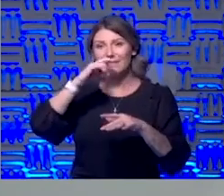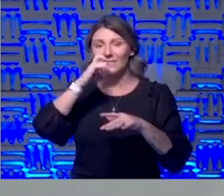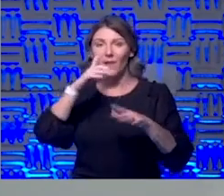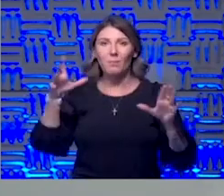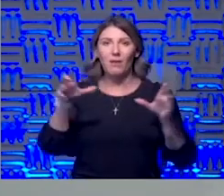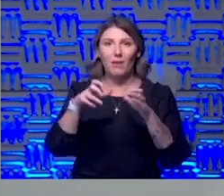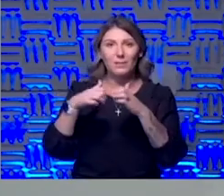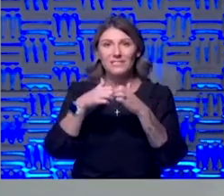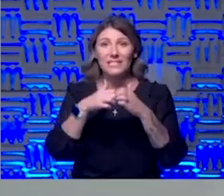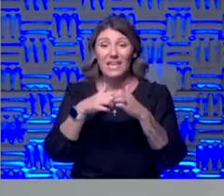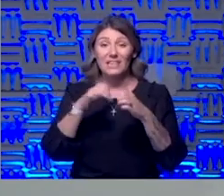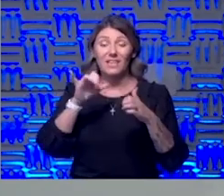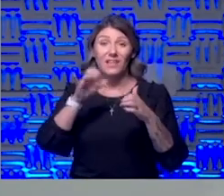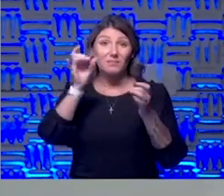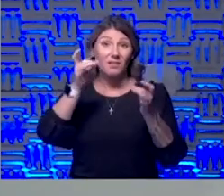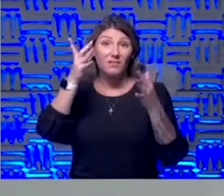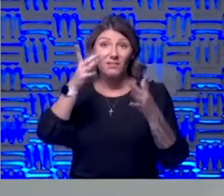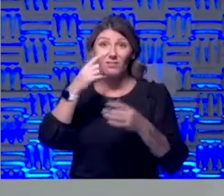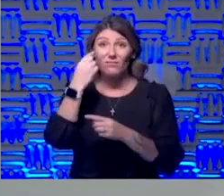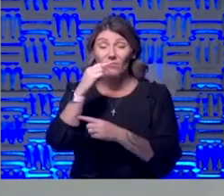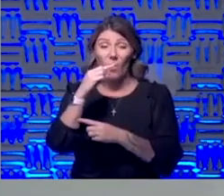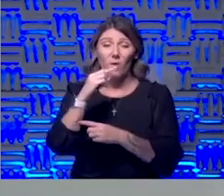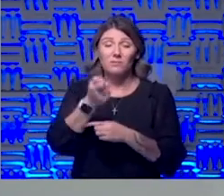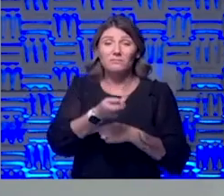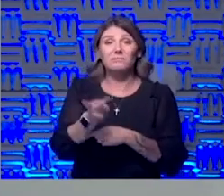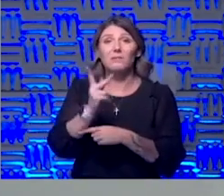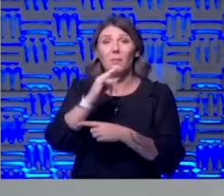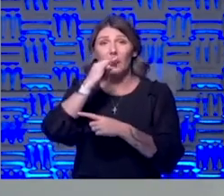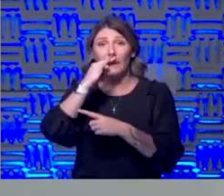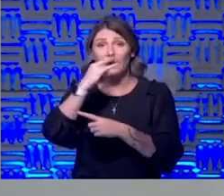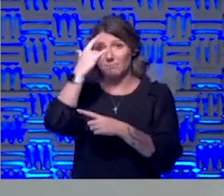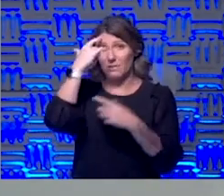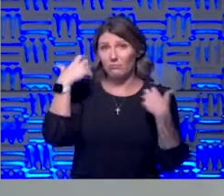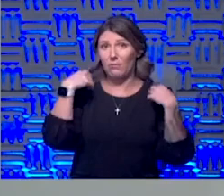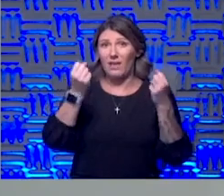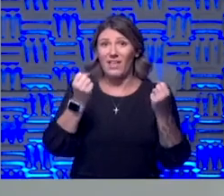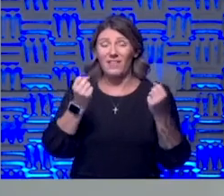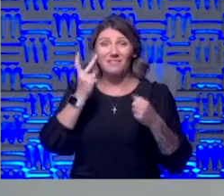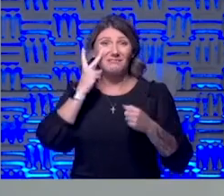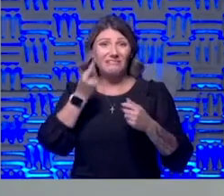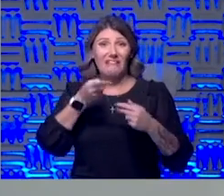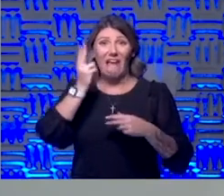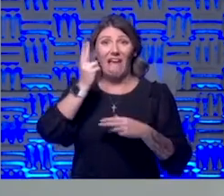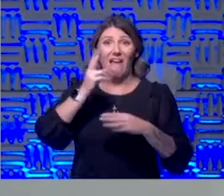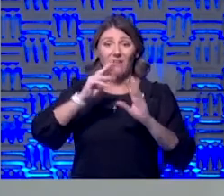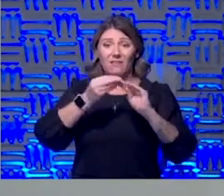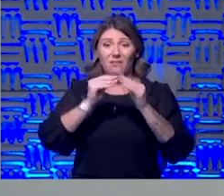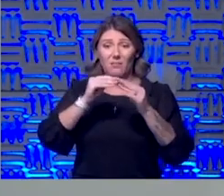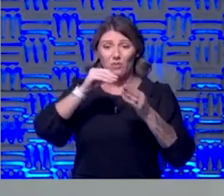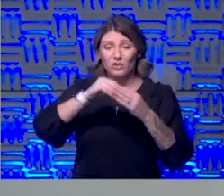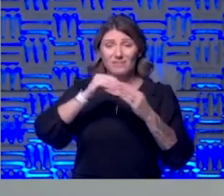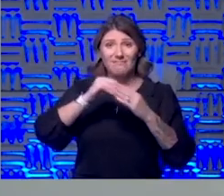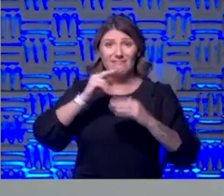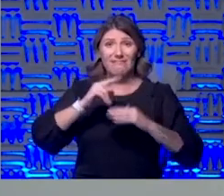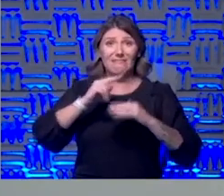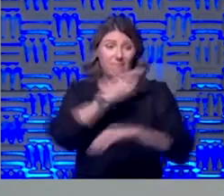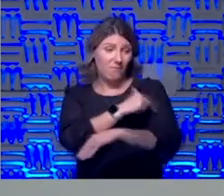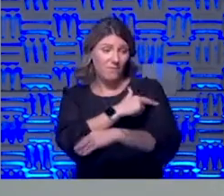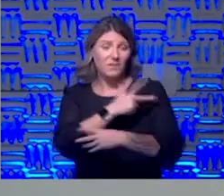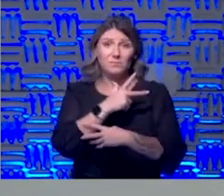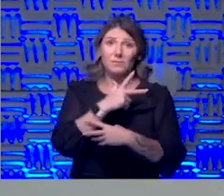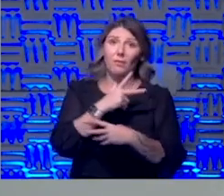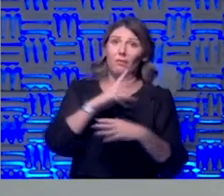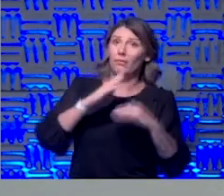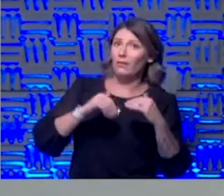and that has been detrimental to some kids mental health and why we're seeing higher numbers in our facility than we usually do at this time of year